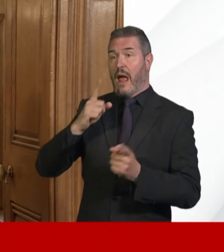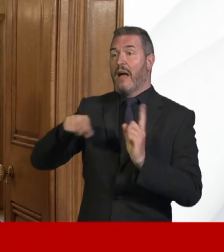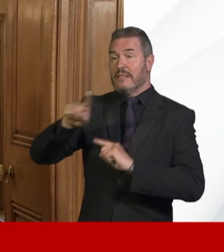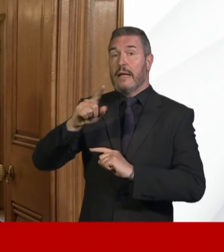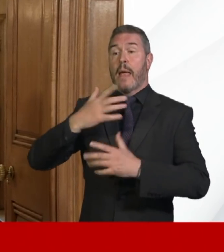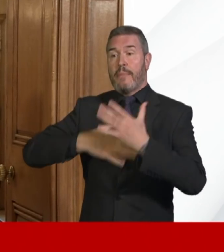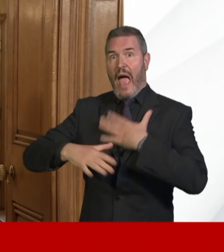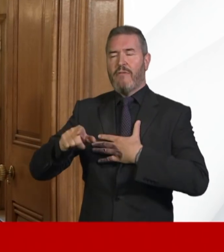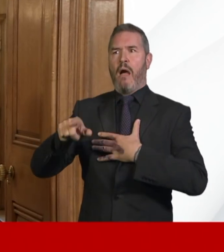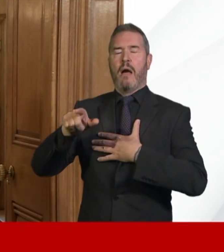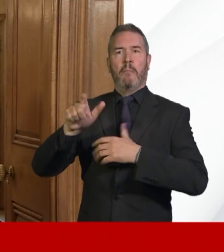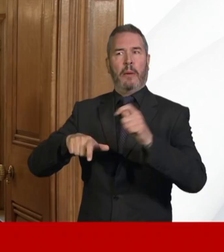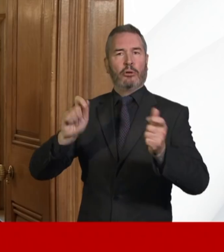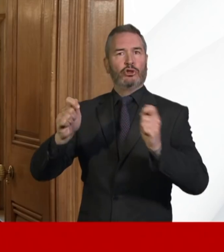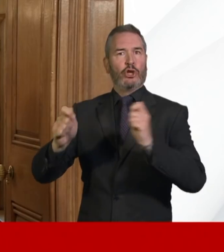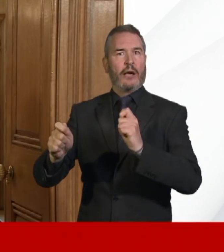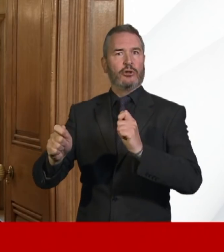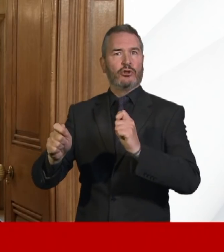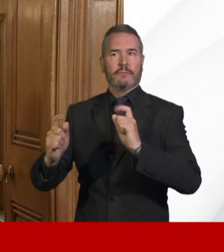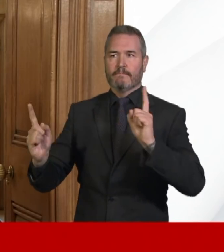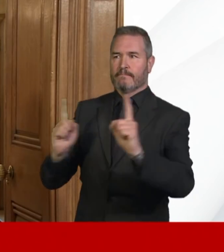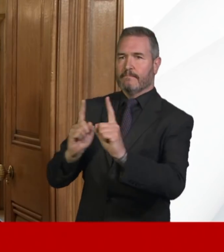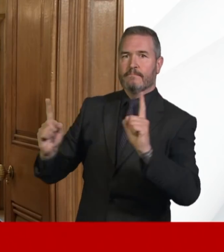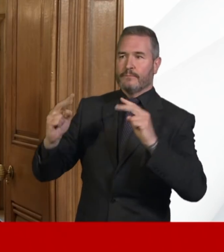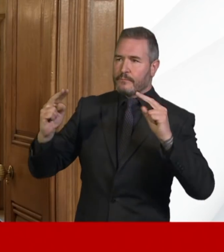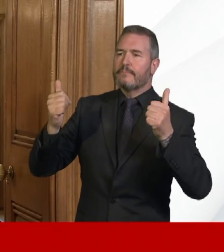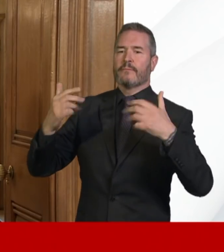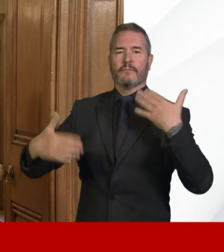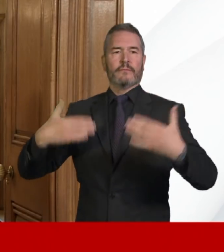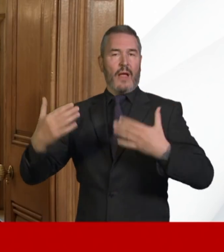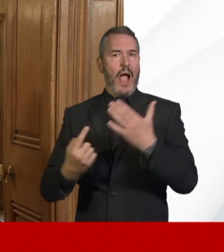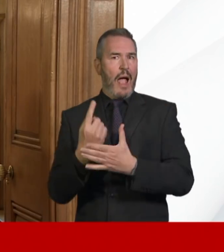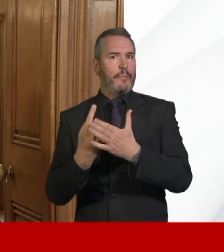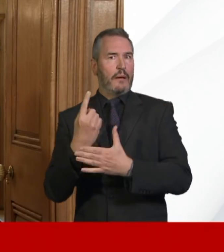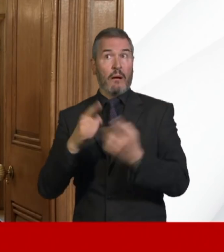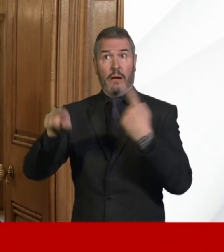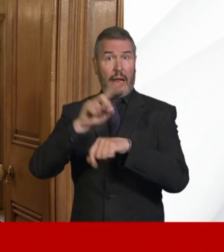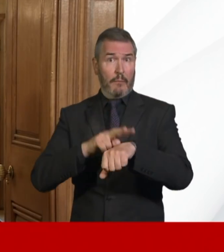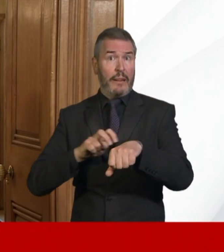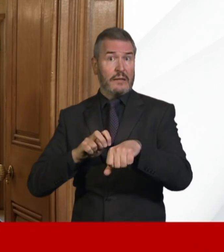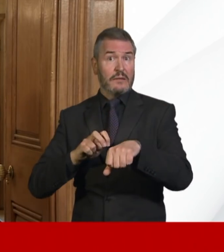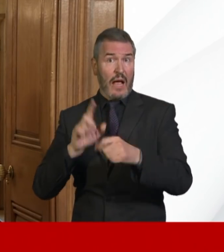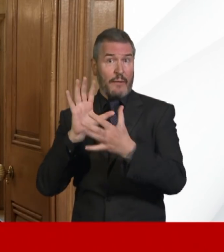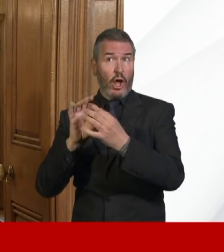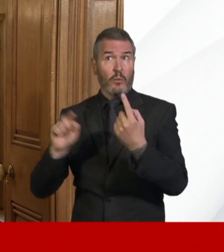are generally complying. I've spoken to a number of chief constables from across the country over the course of the last few days.